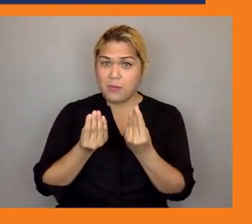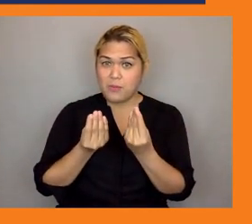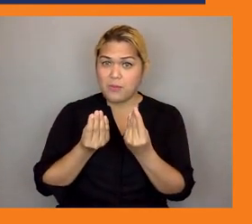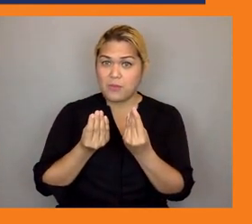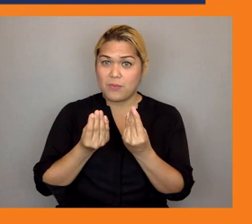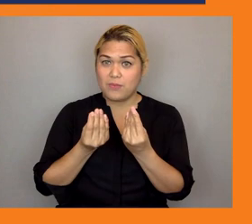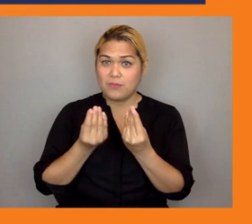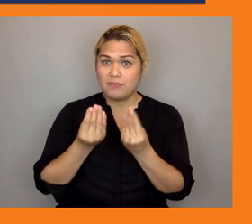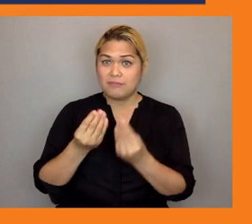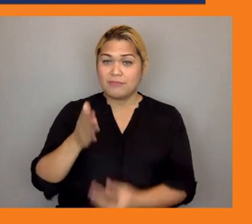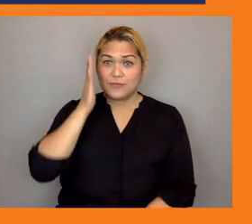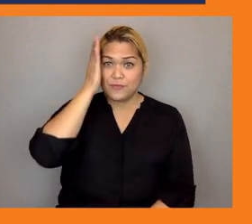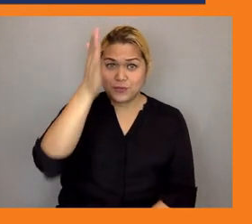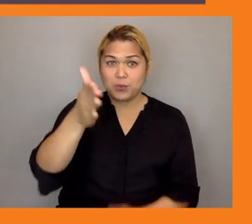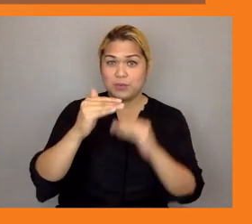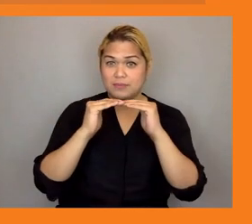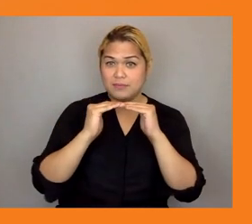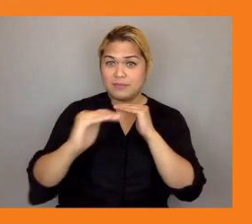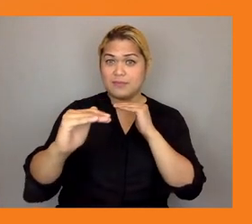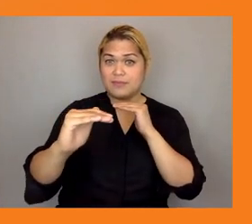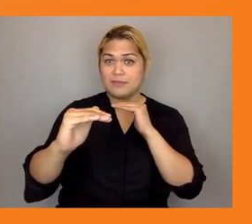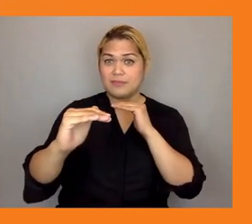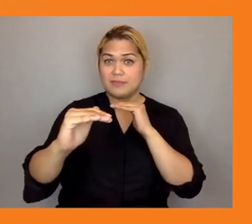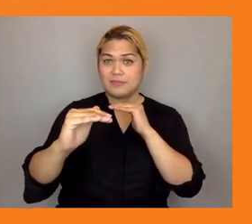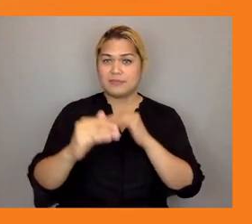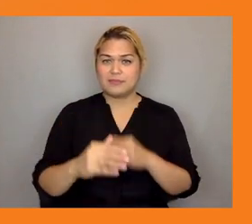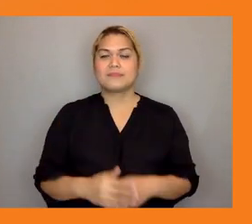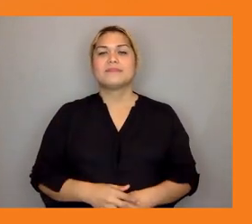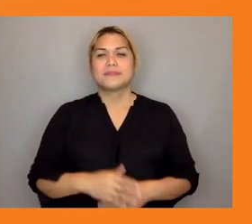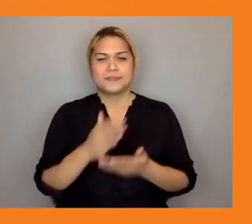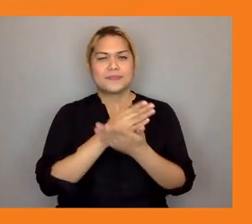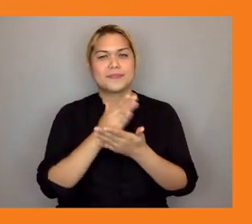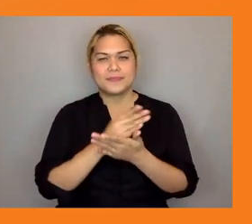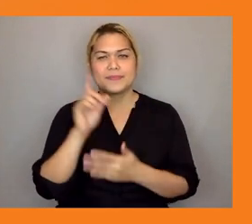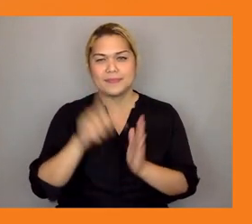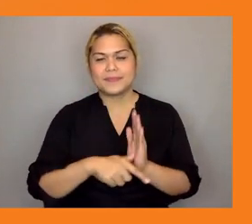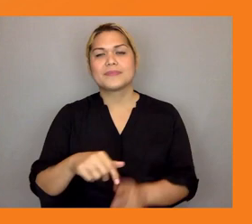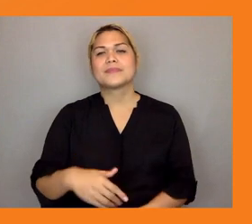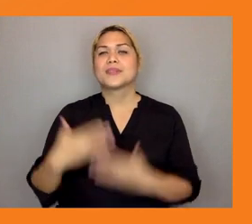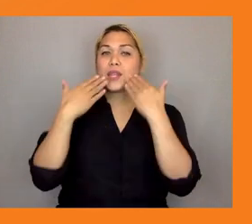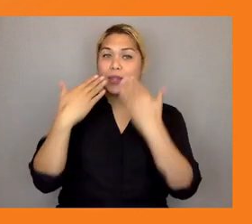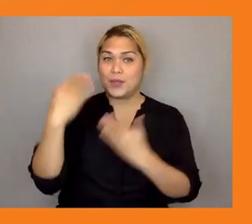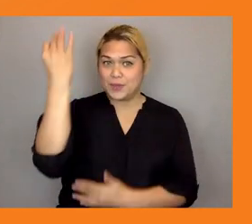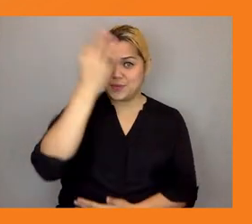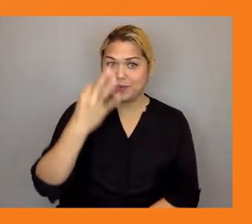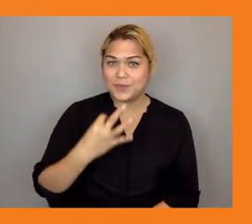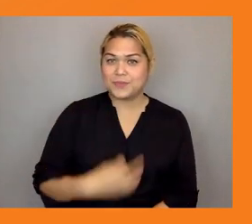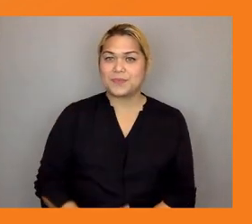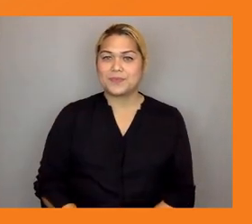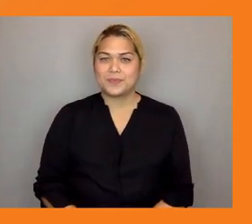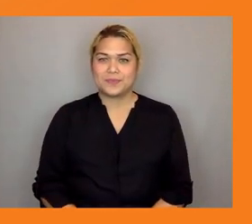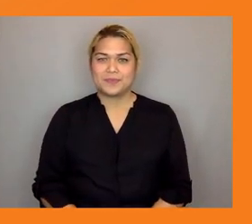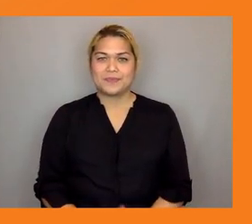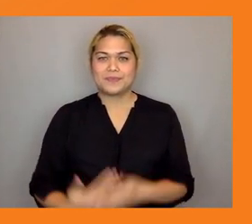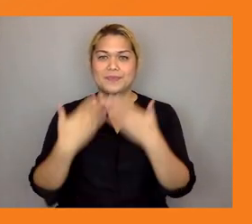yeah sure thank you very much simon for the question i think uh first of all it's been an honor to represent the adb youth for